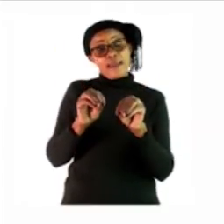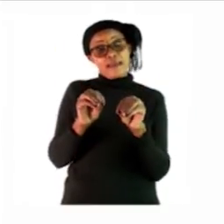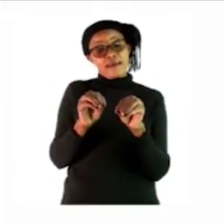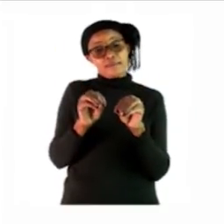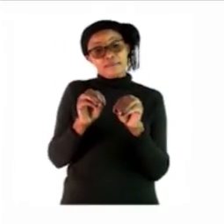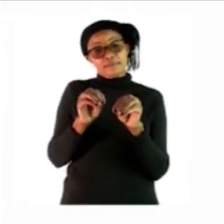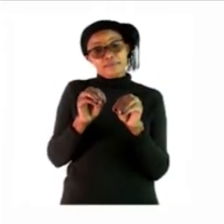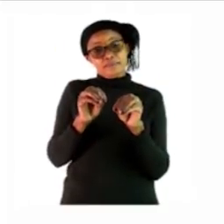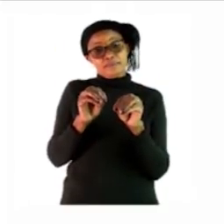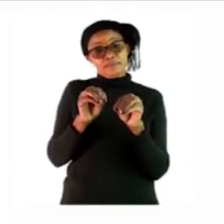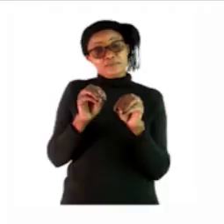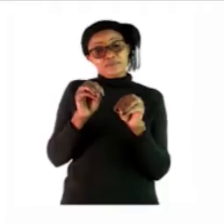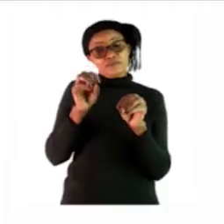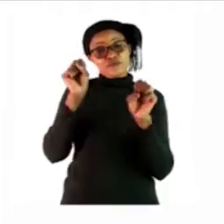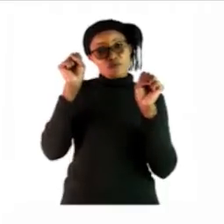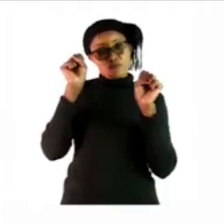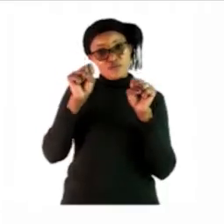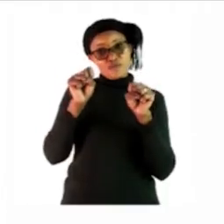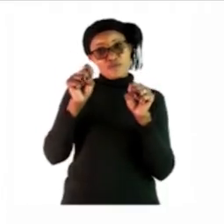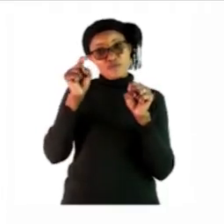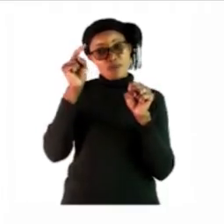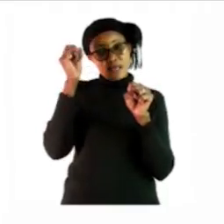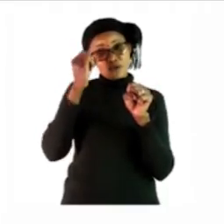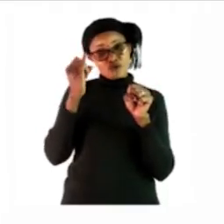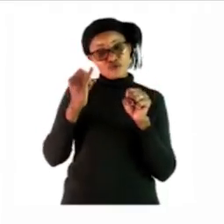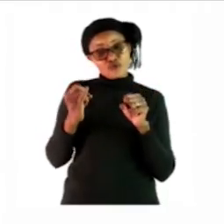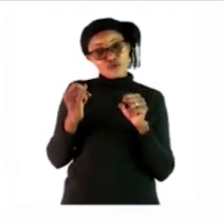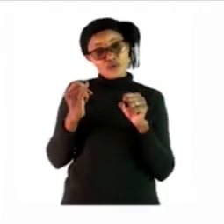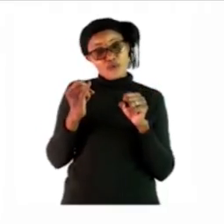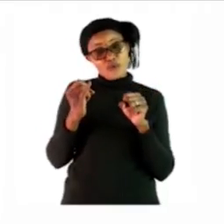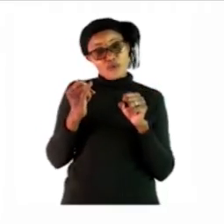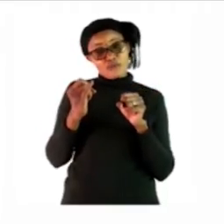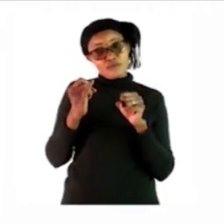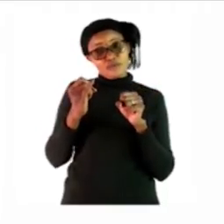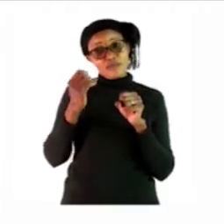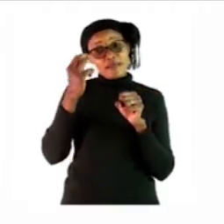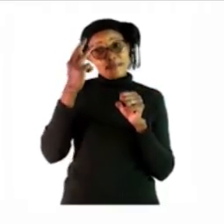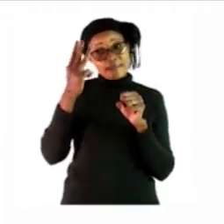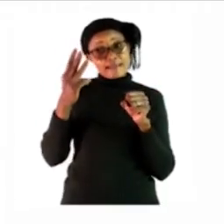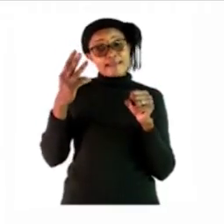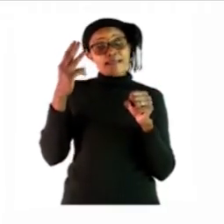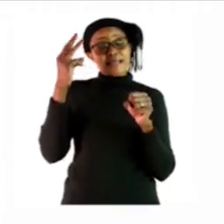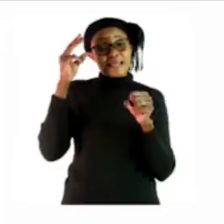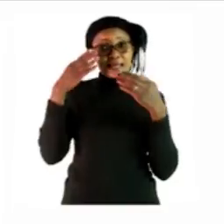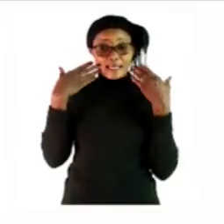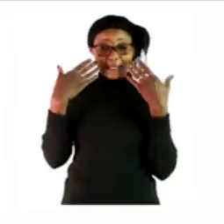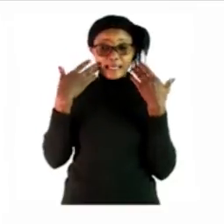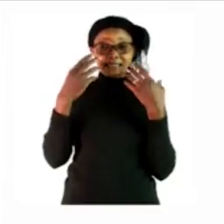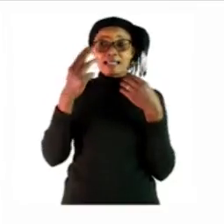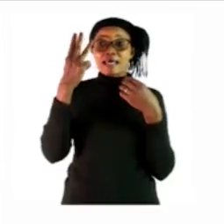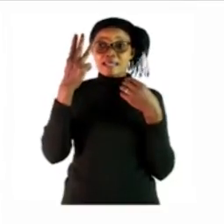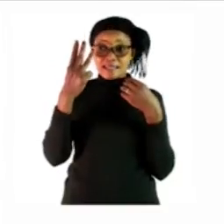you have to draw three cats three and